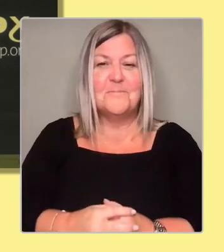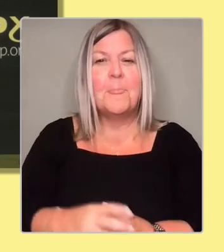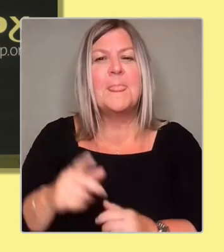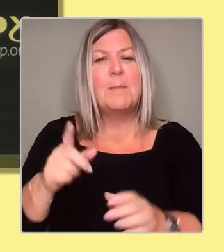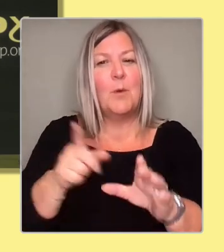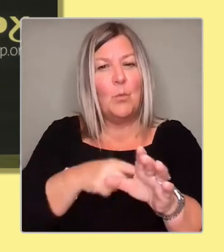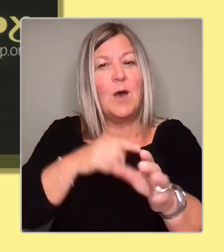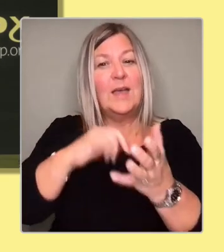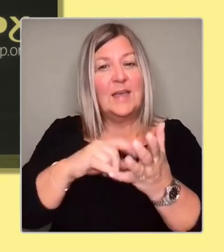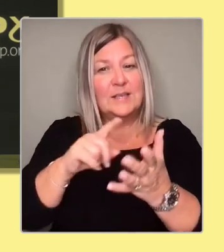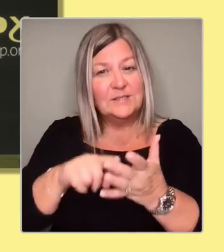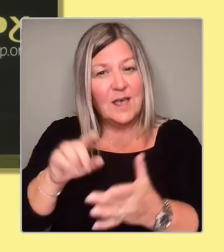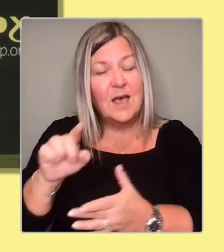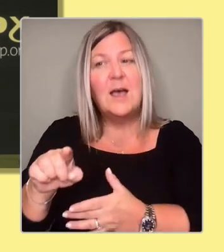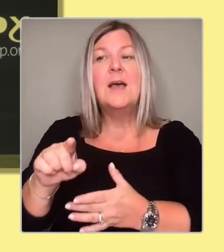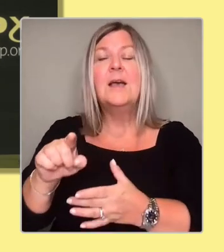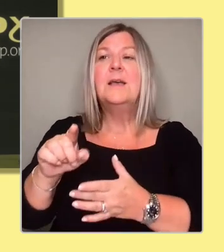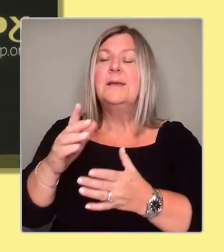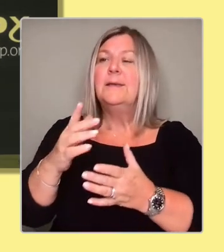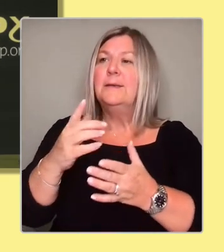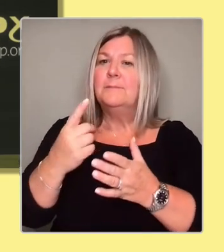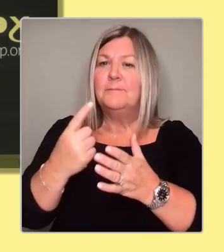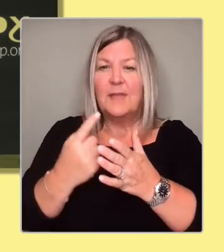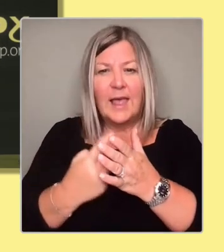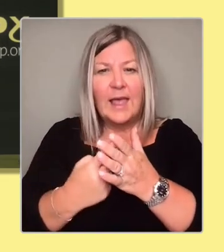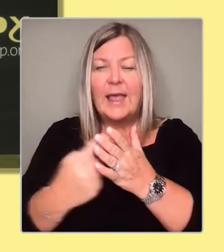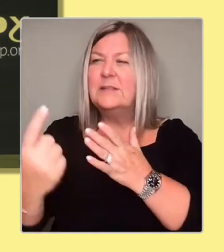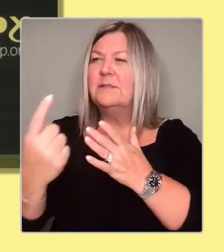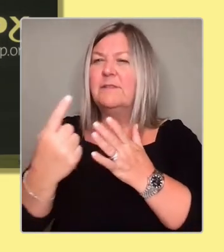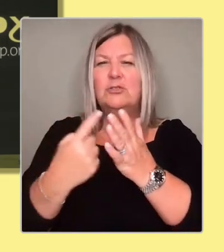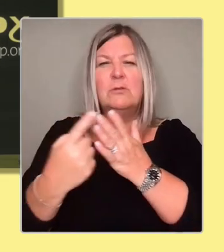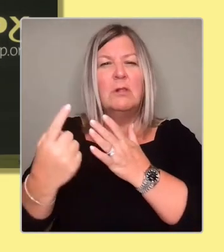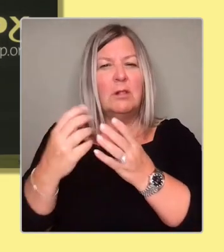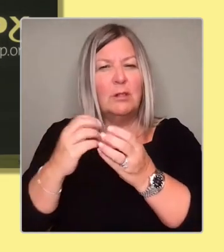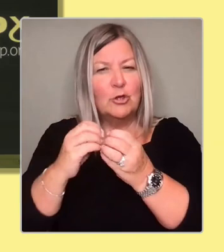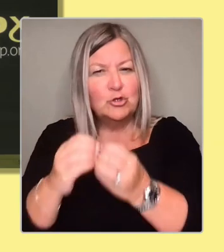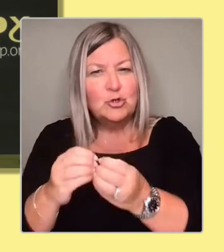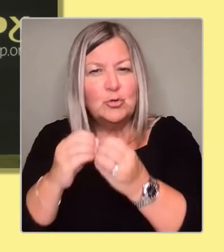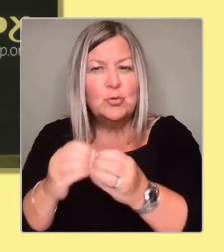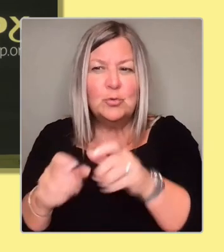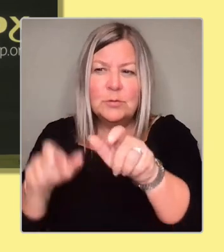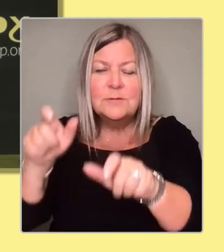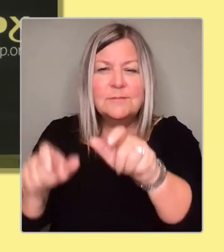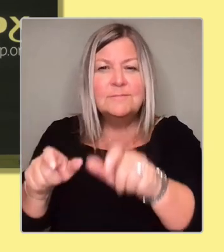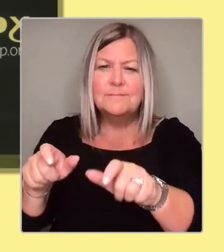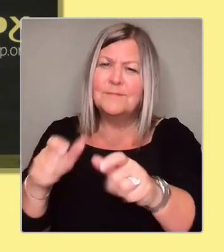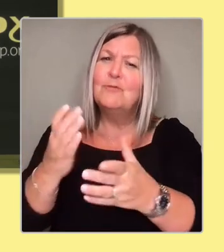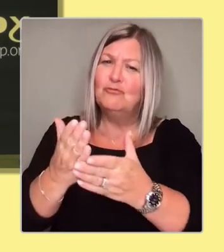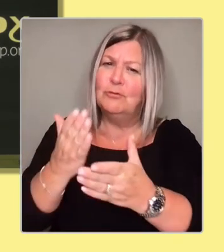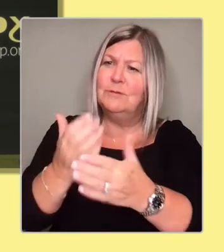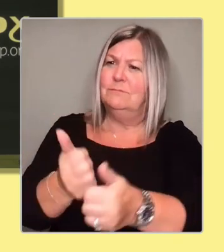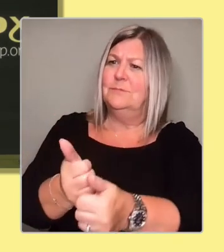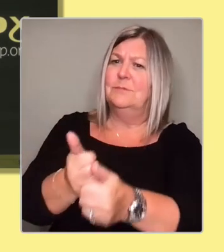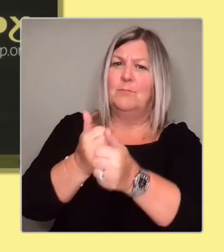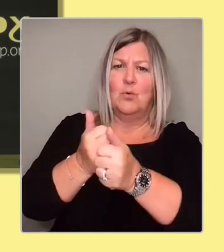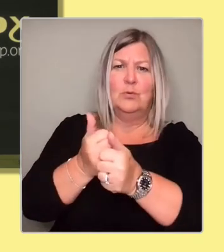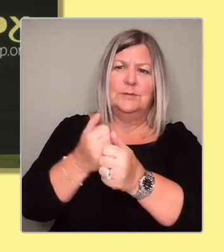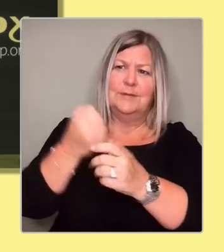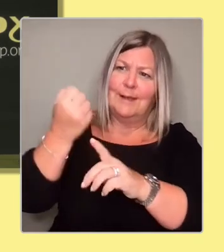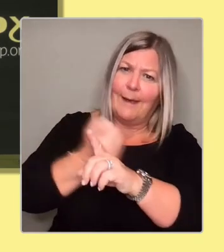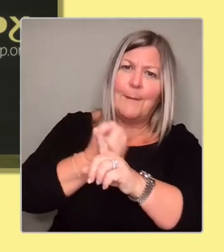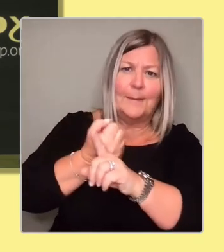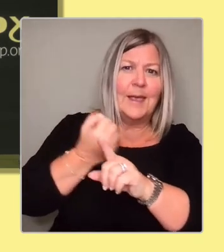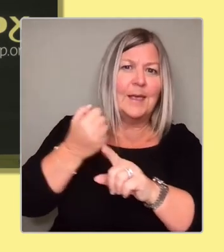individuals, students, who have done so much in terms of campaigning. So seeing the YSI